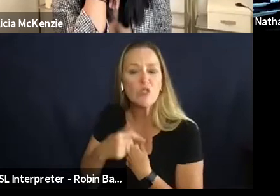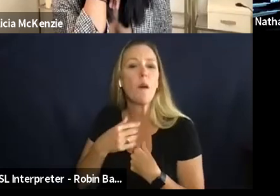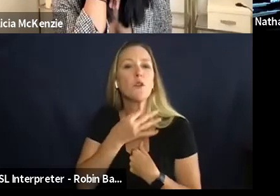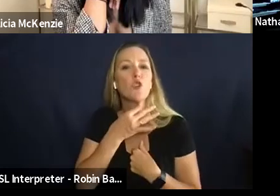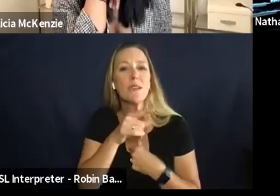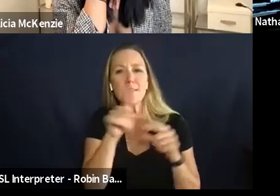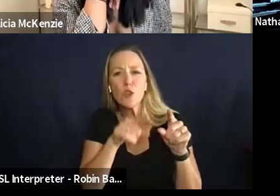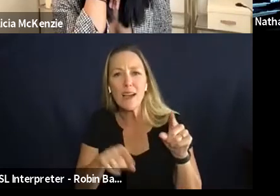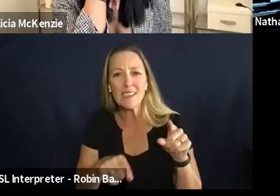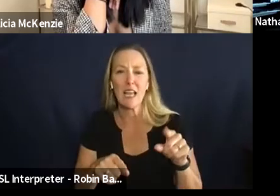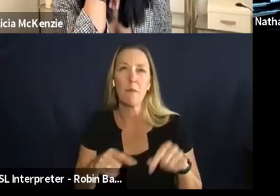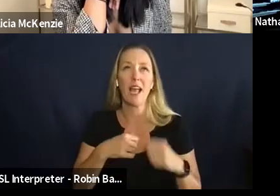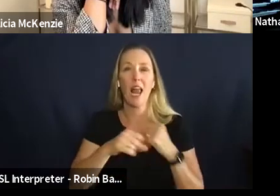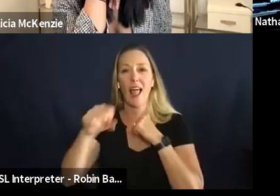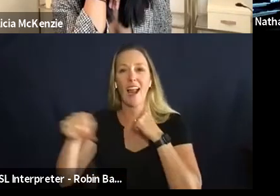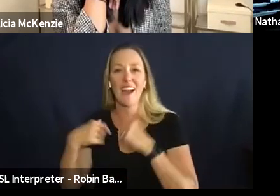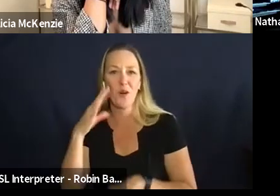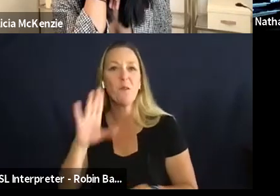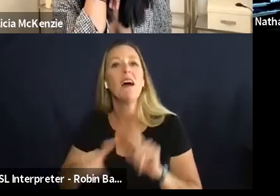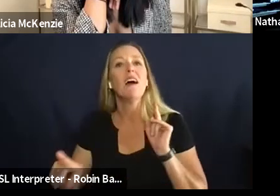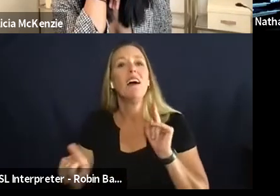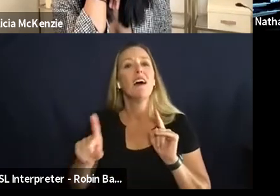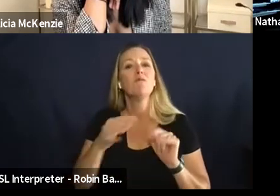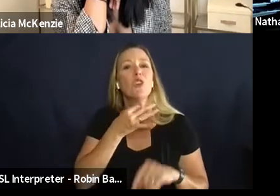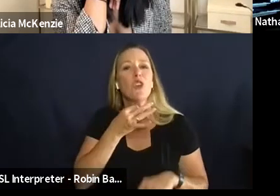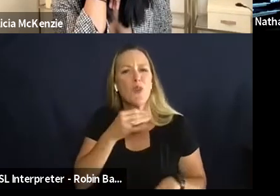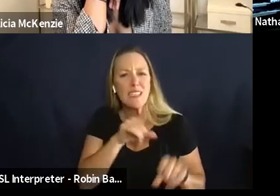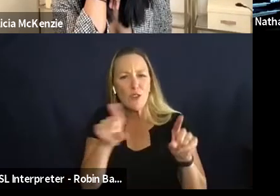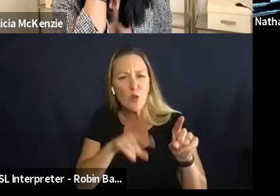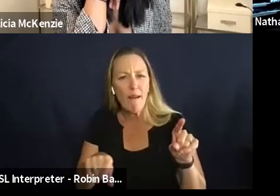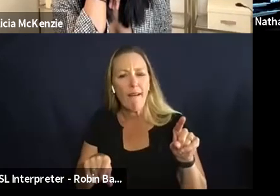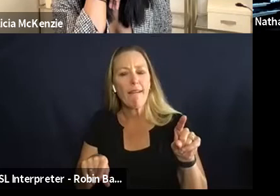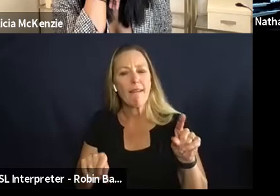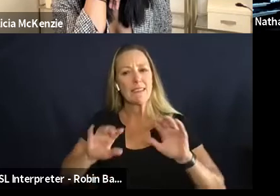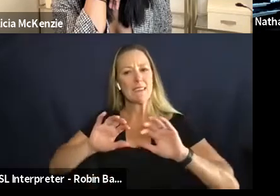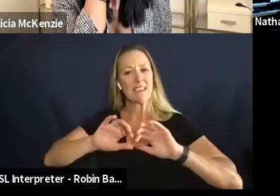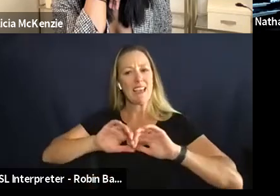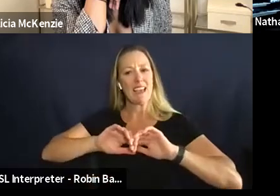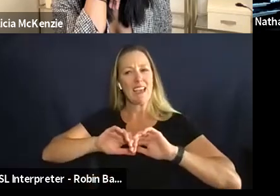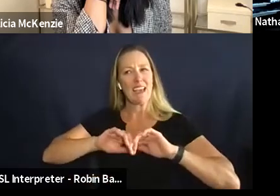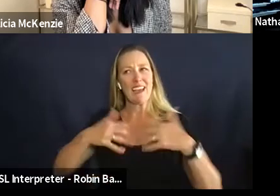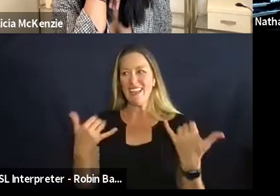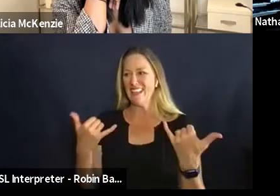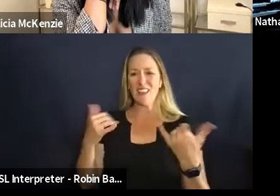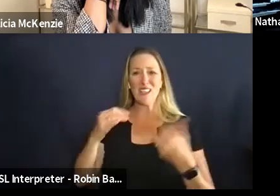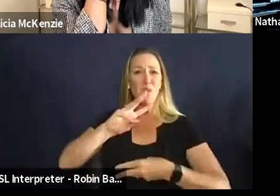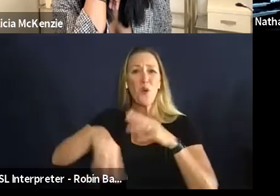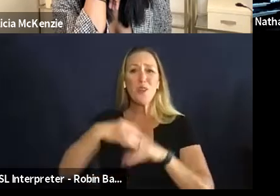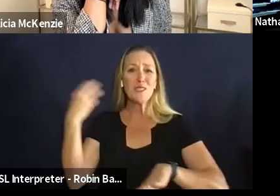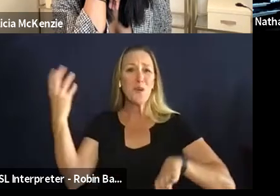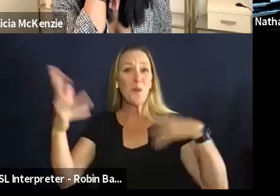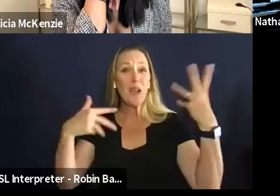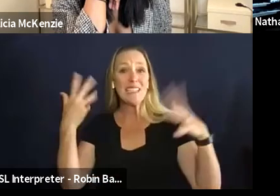tee up um but you know how would you stand out in this crazy world where it appears that